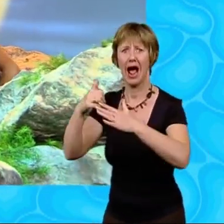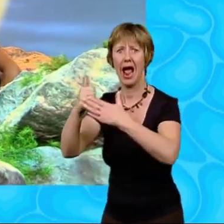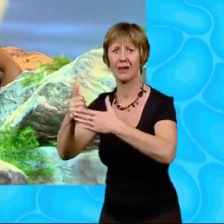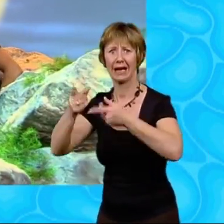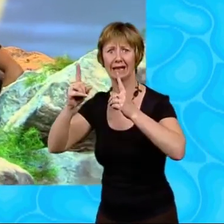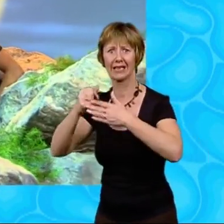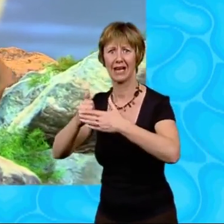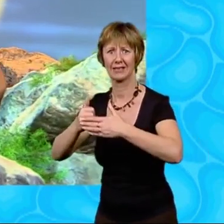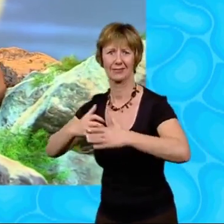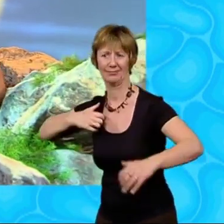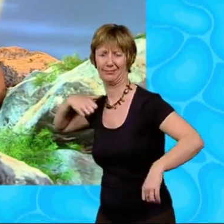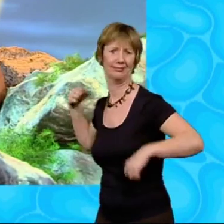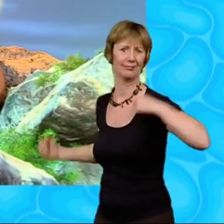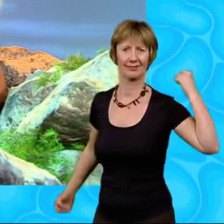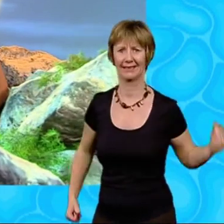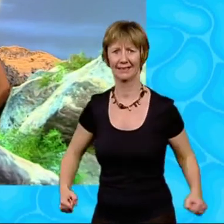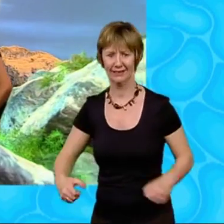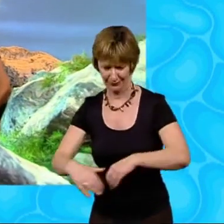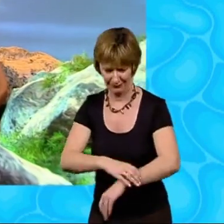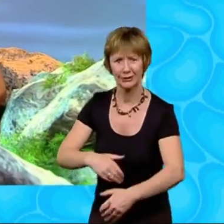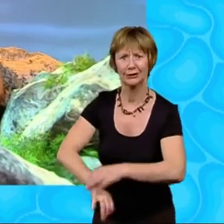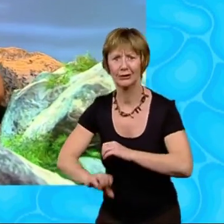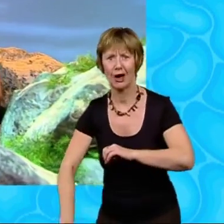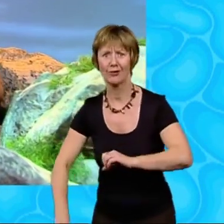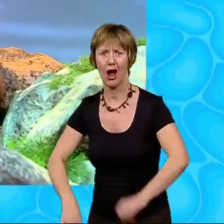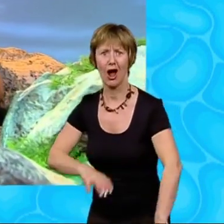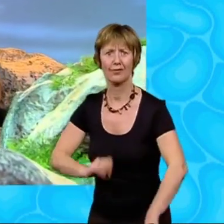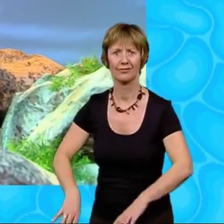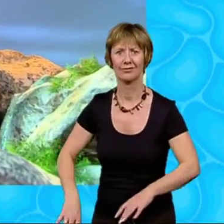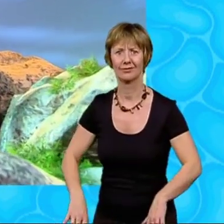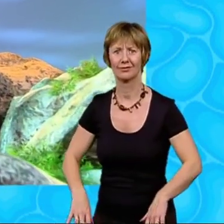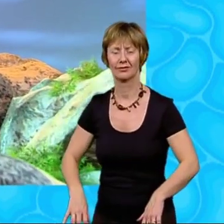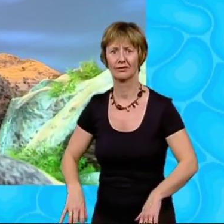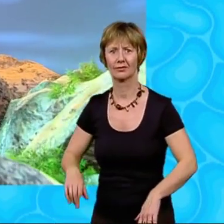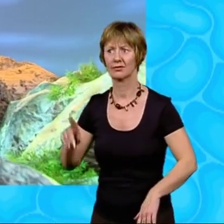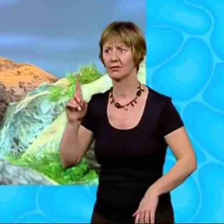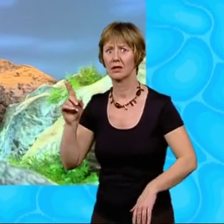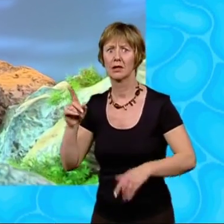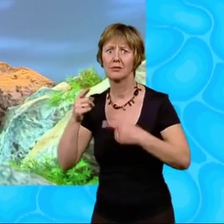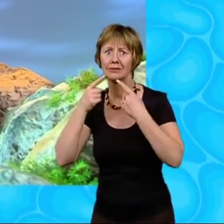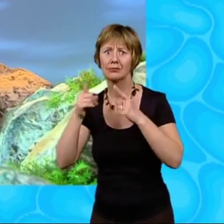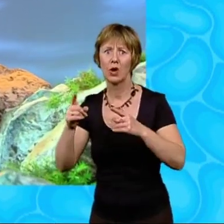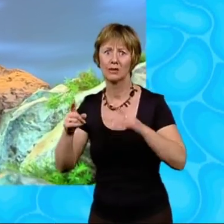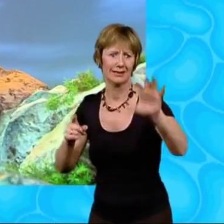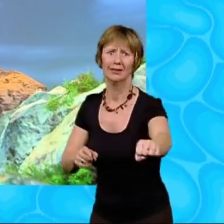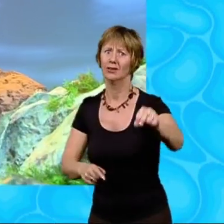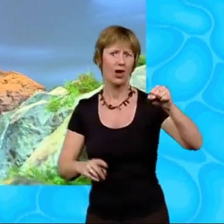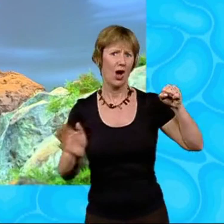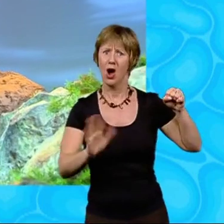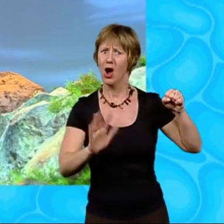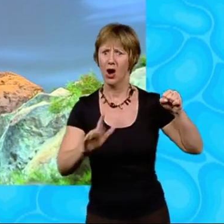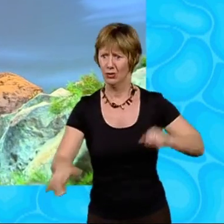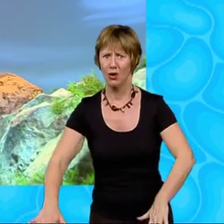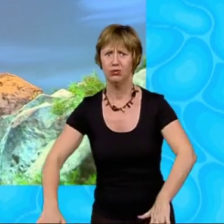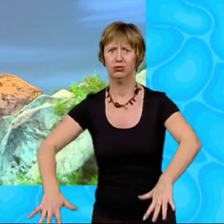I'll get her, said Mrs. Spratt, and she pulled off her jacket and kicked off her shoes. Miss Porter pulled her back. The